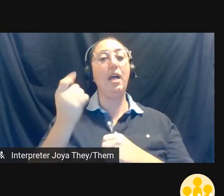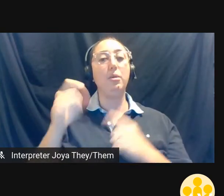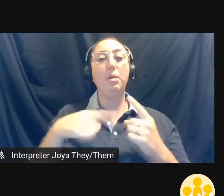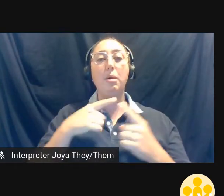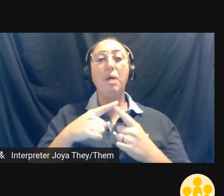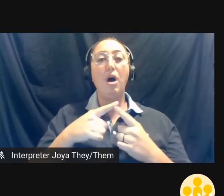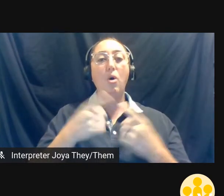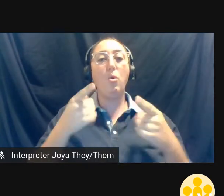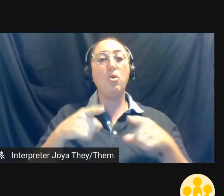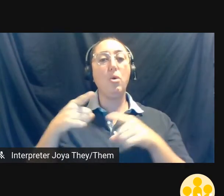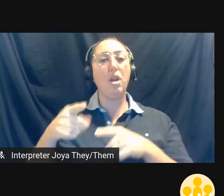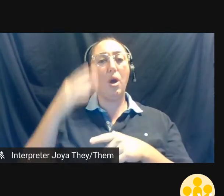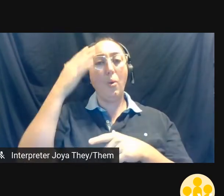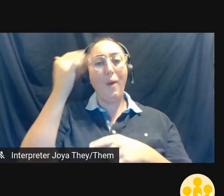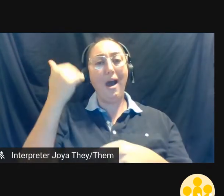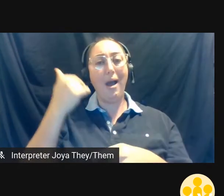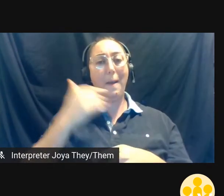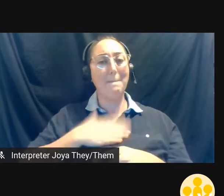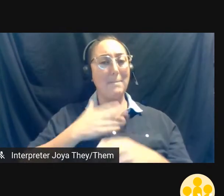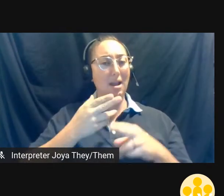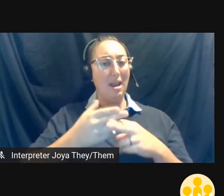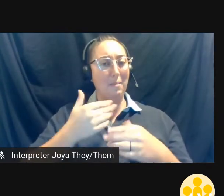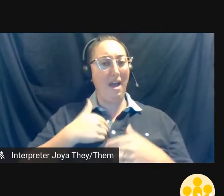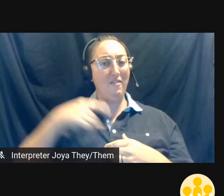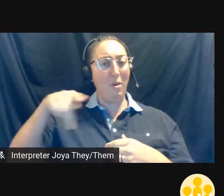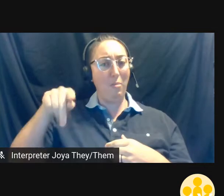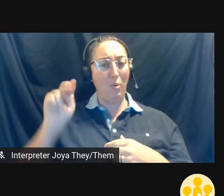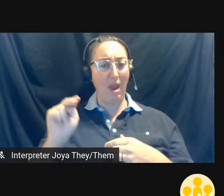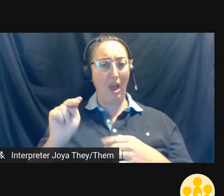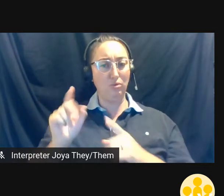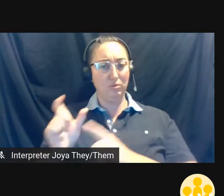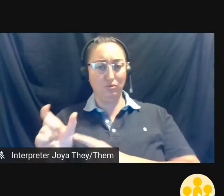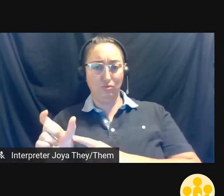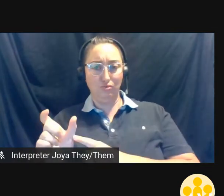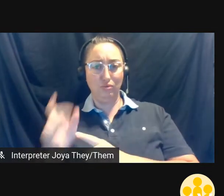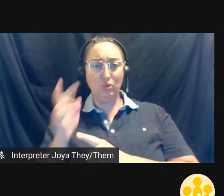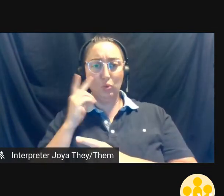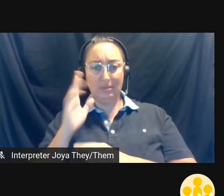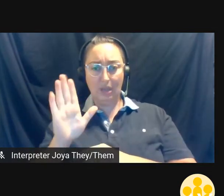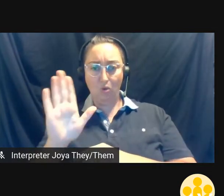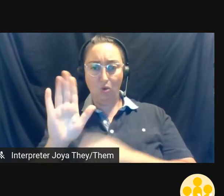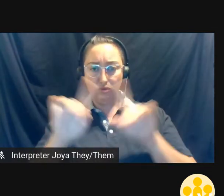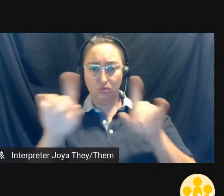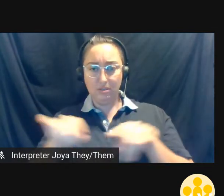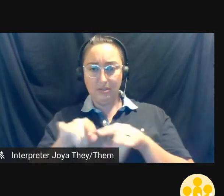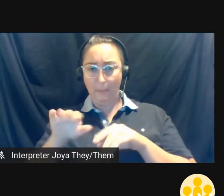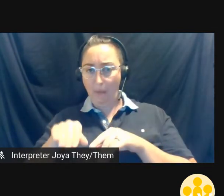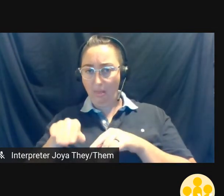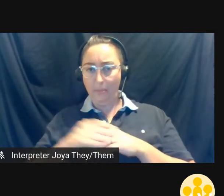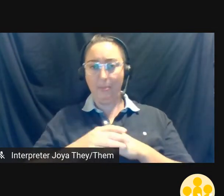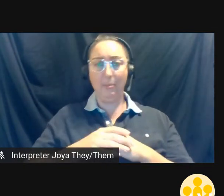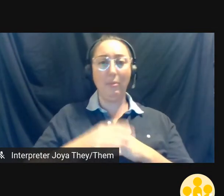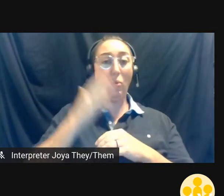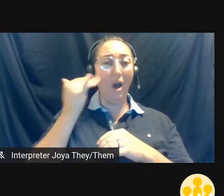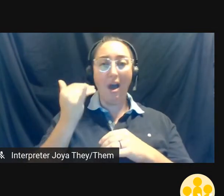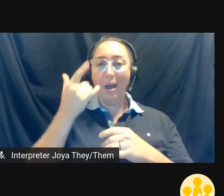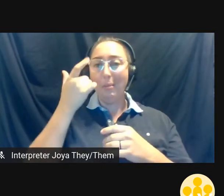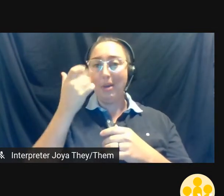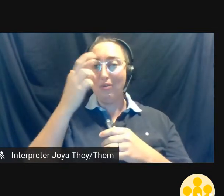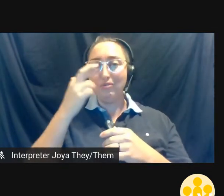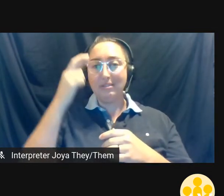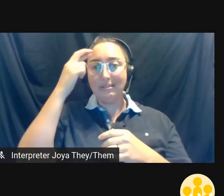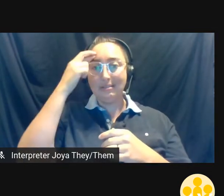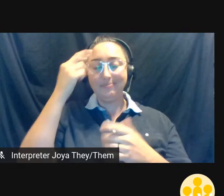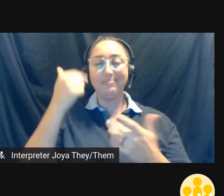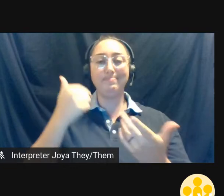have my name listed with my pronouns that you see at the bottom of your screen. One of the reasons I do this is